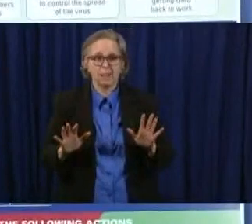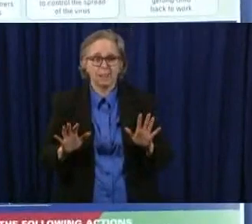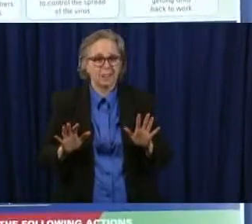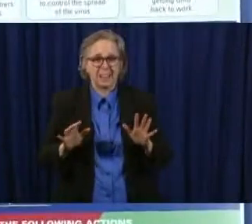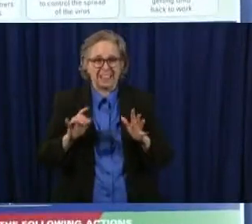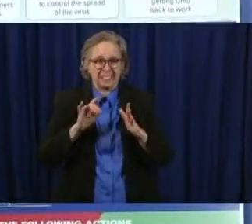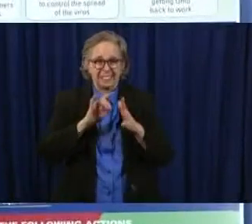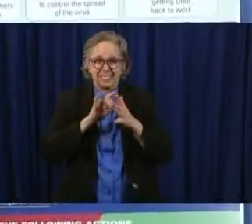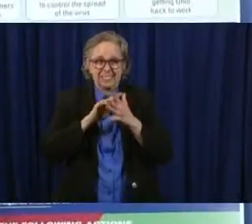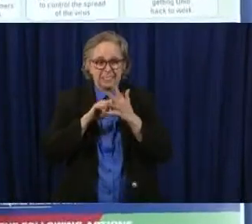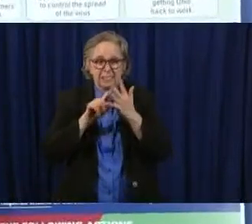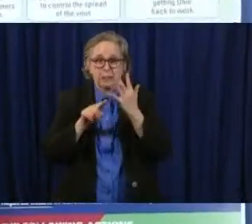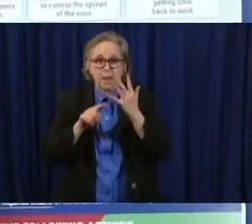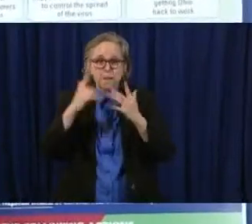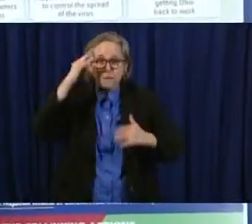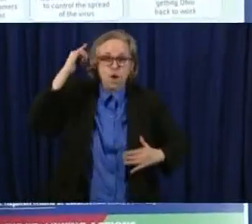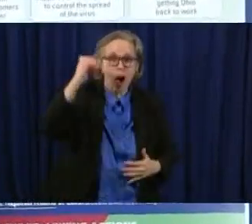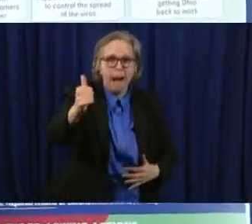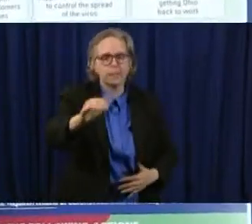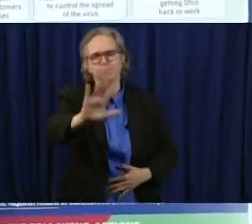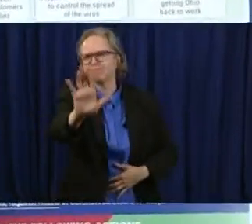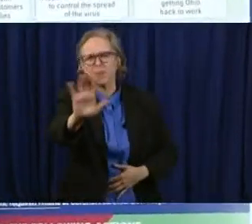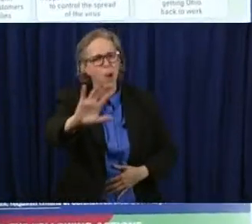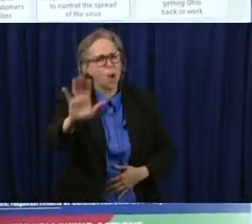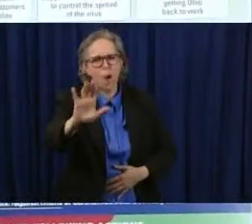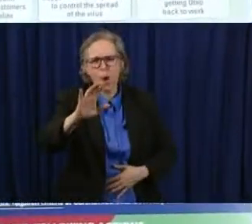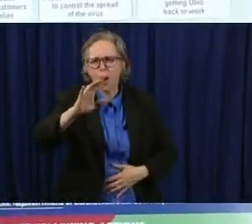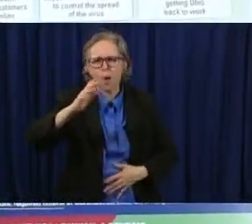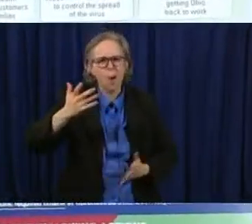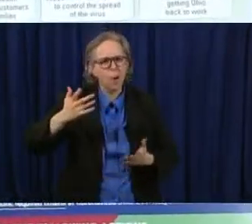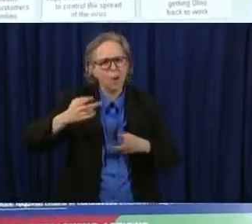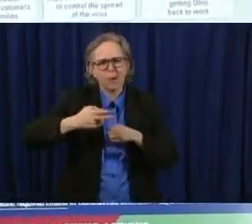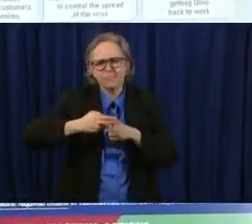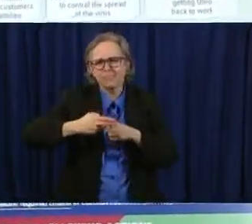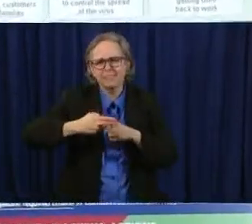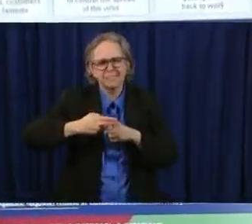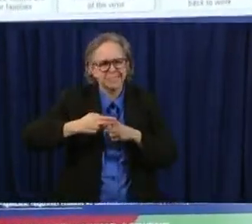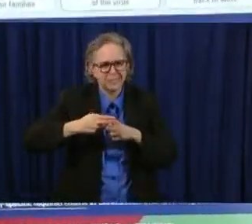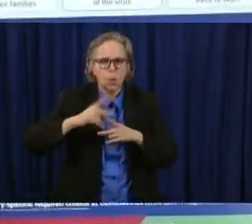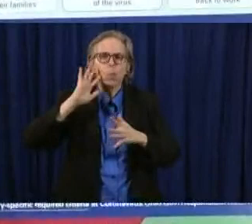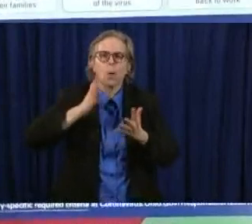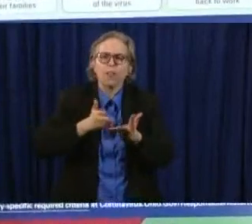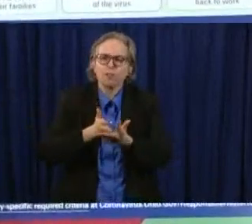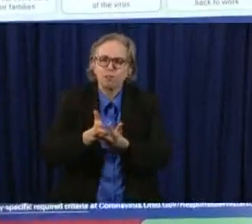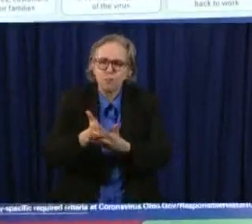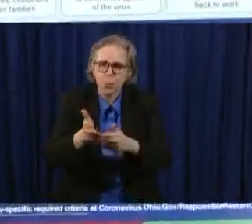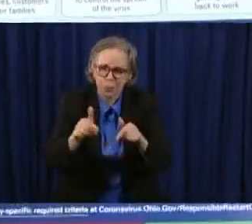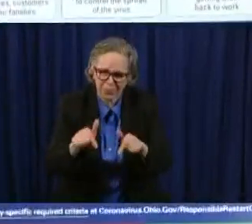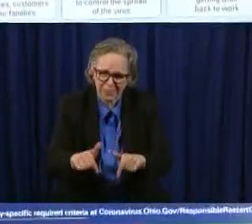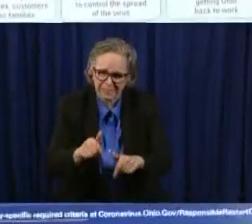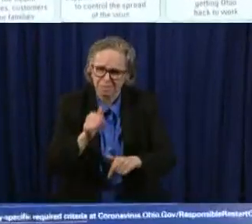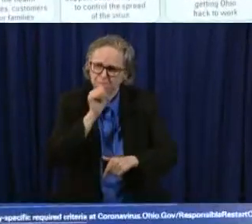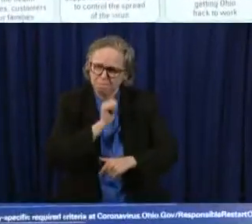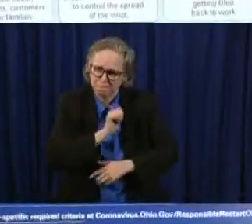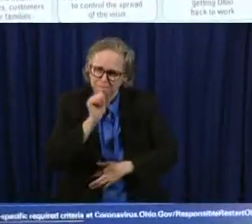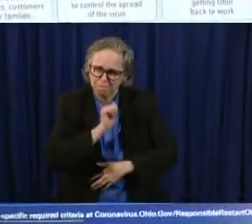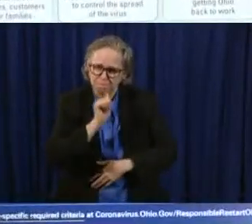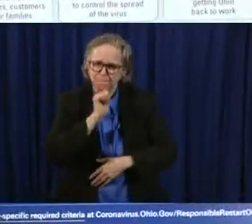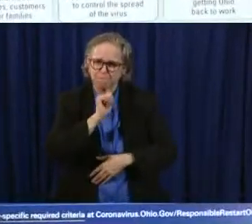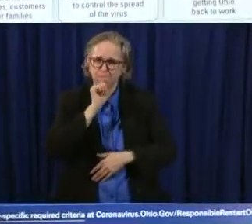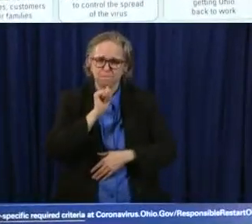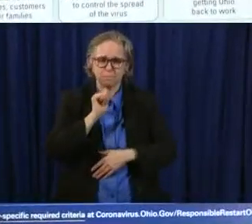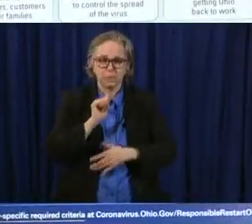we're going to through this now we're not going to get through it in two weeks but we're going to get through this